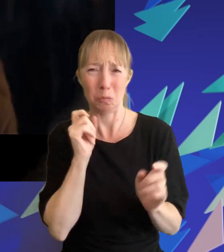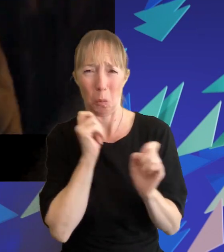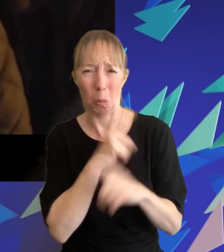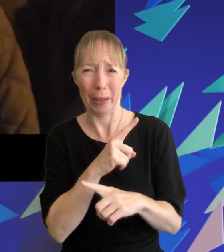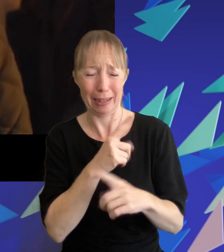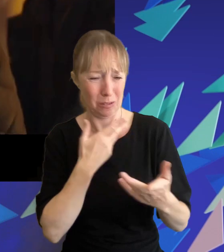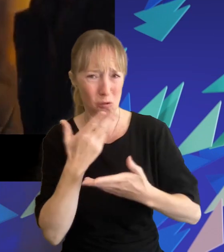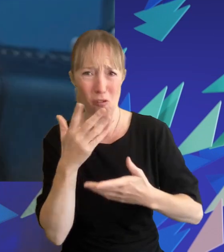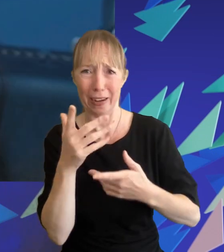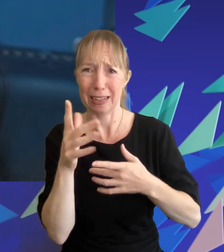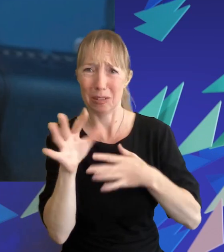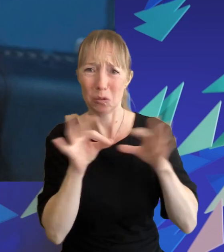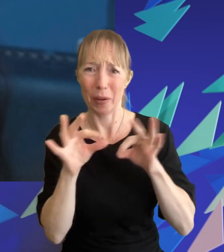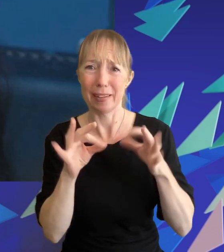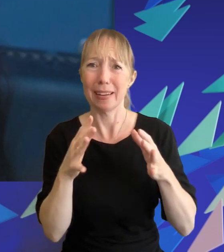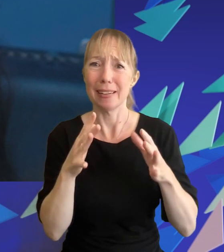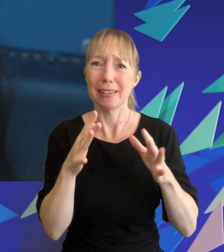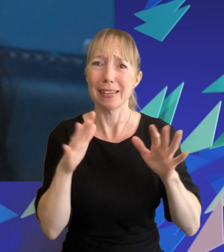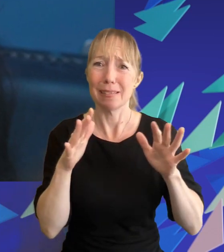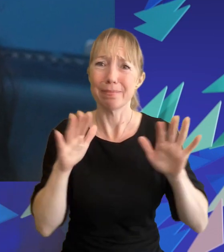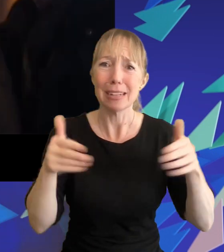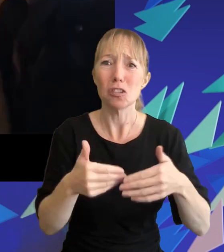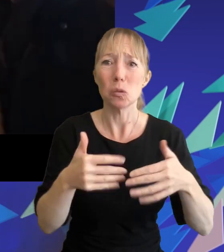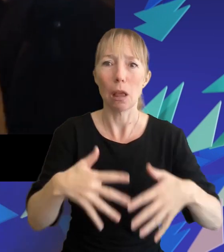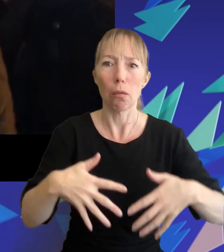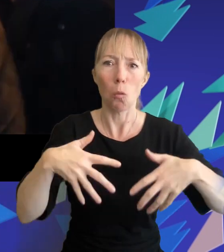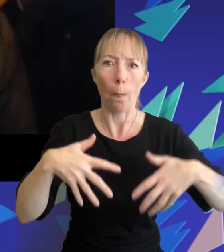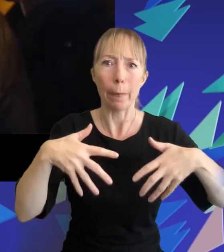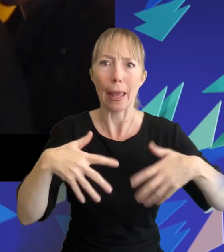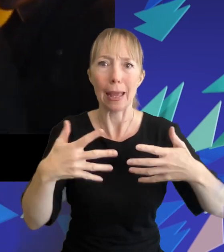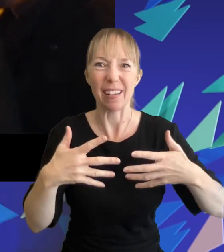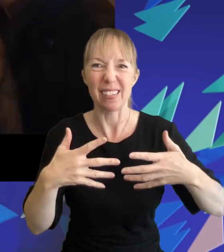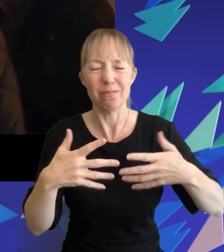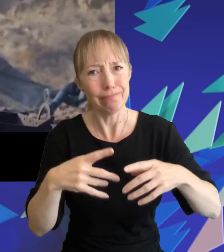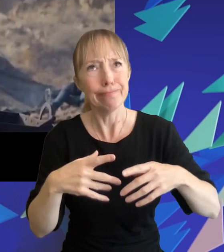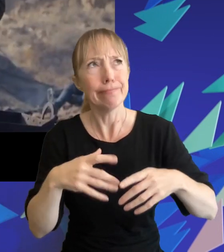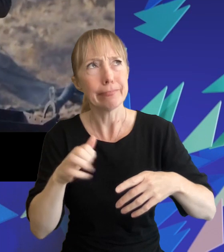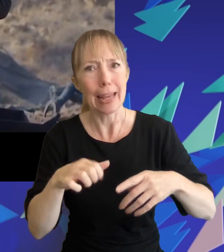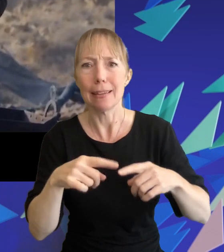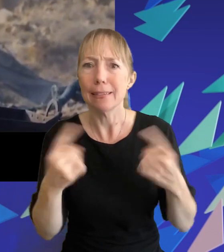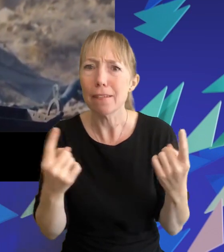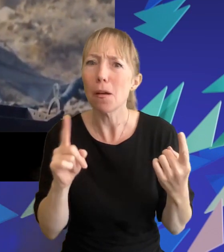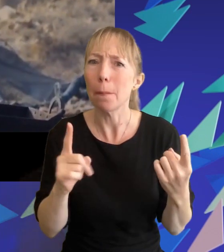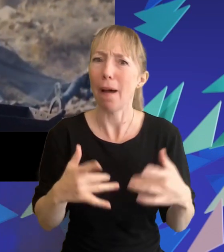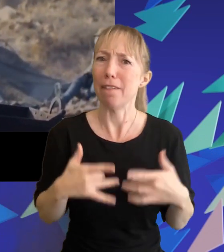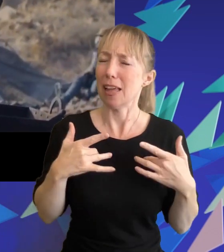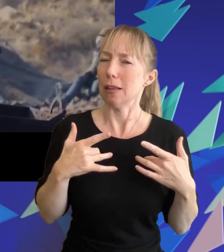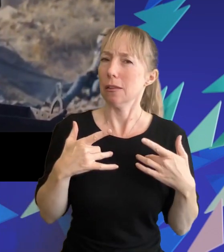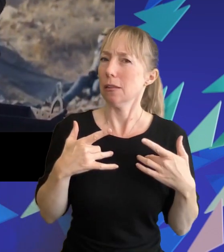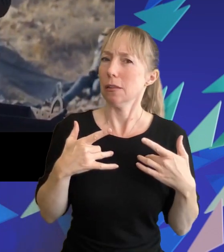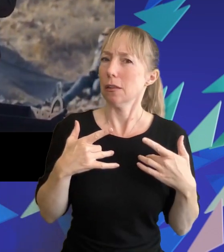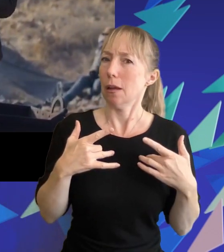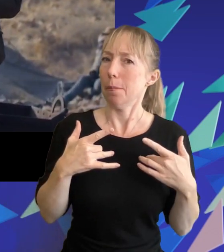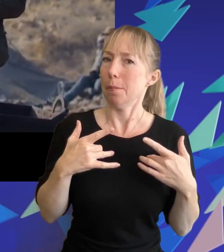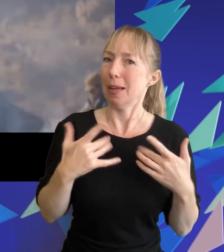the film introduces a zombie-like element to the genre which granted was something different but it did feel quite far removed from the maze